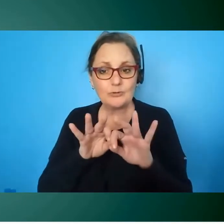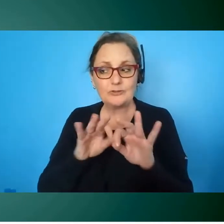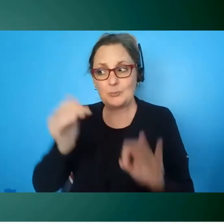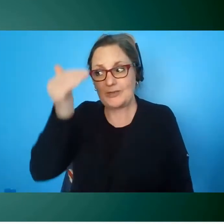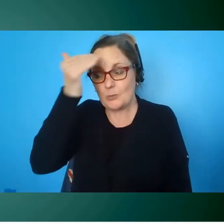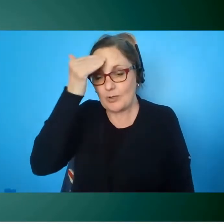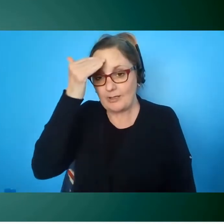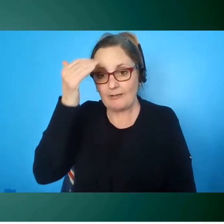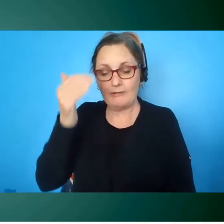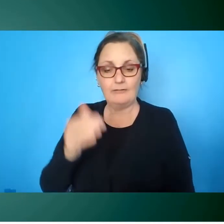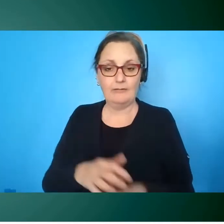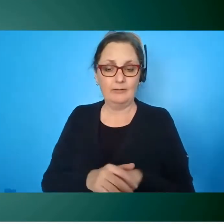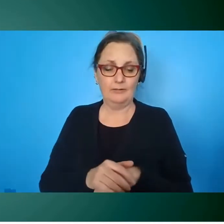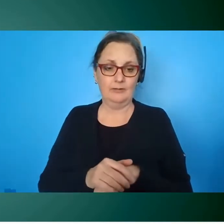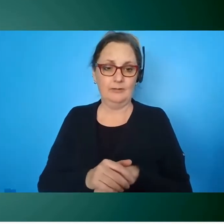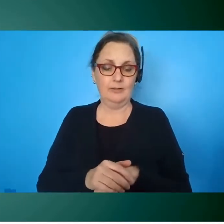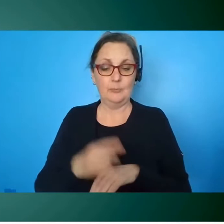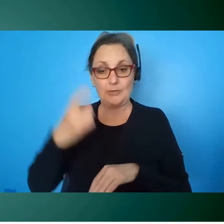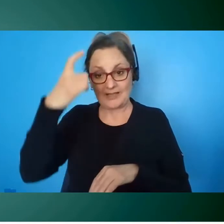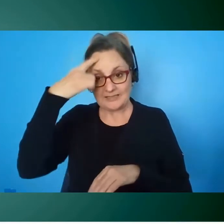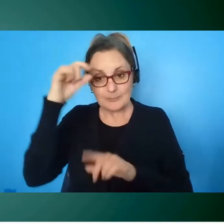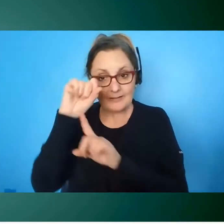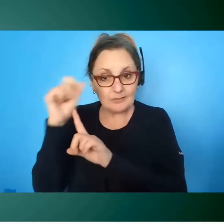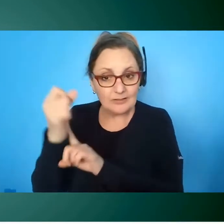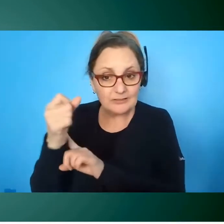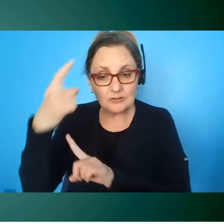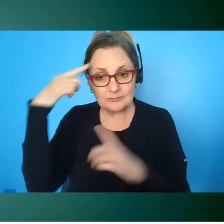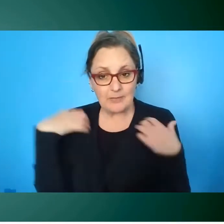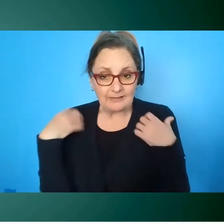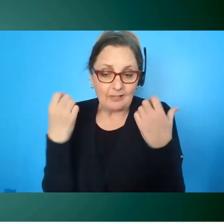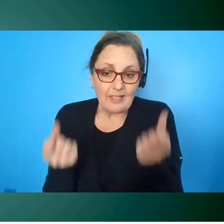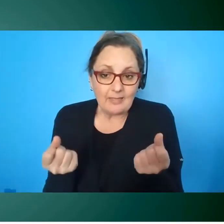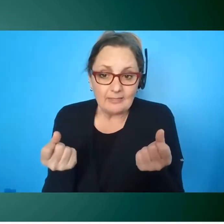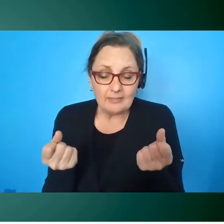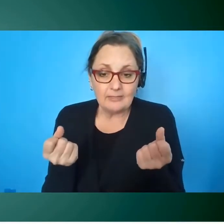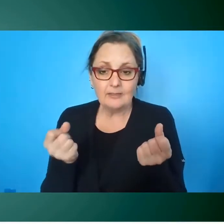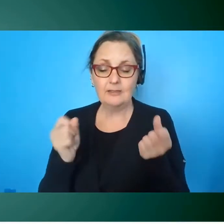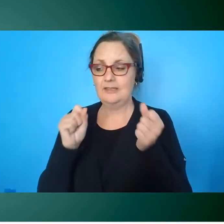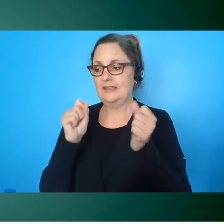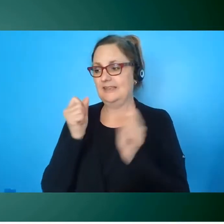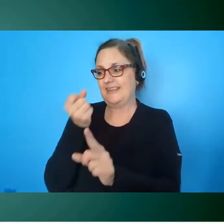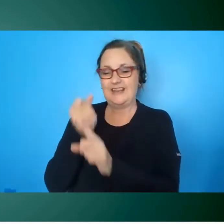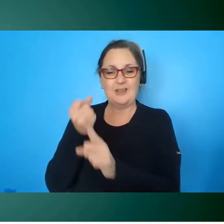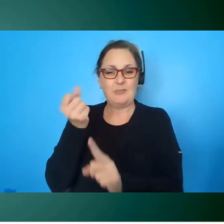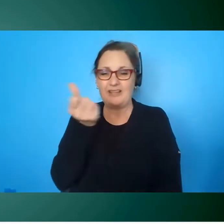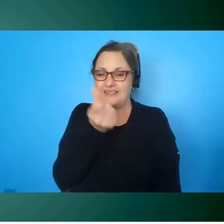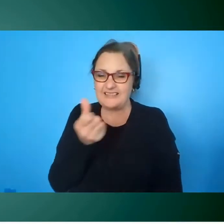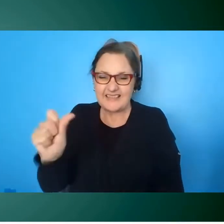conditions mental health can impact at any time